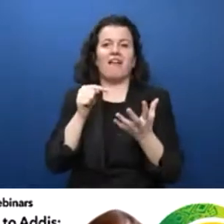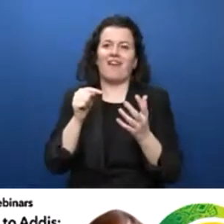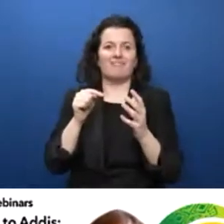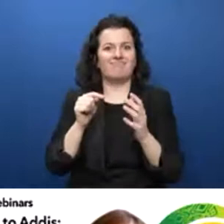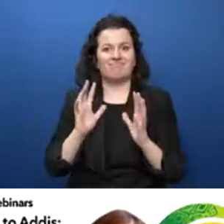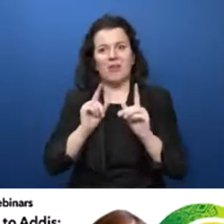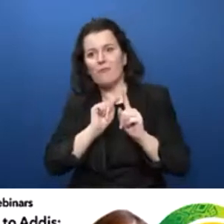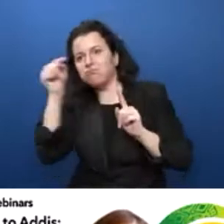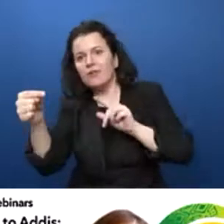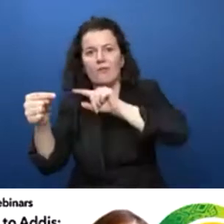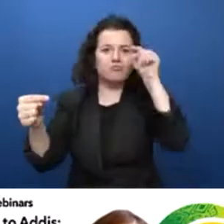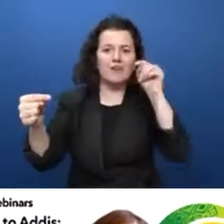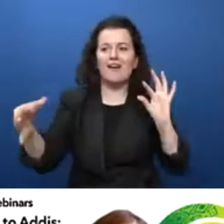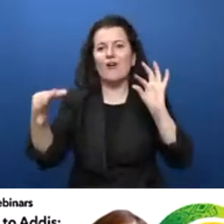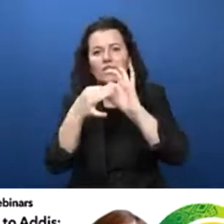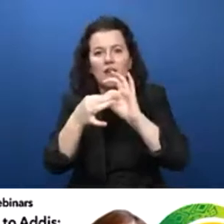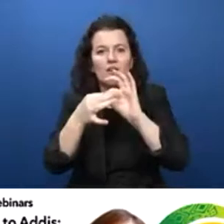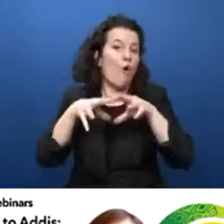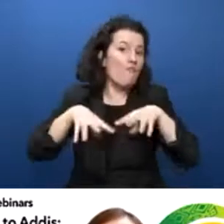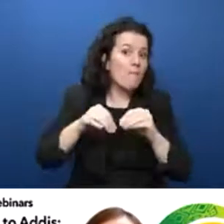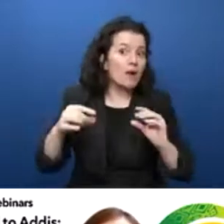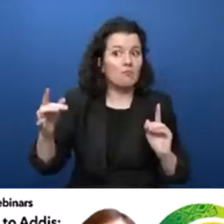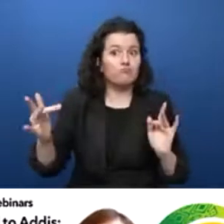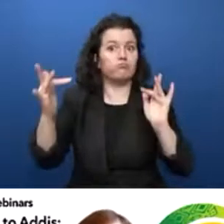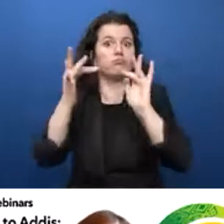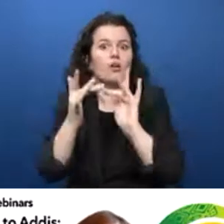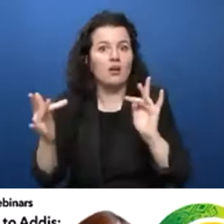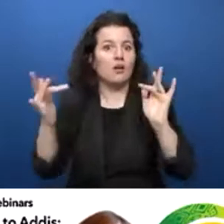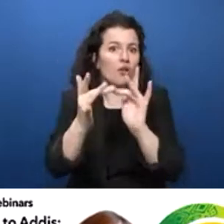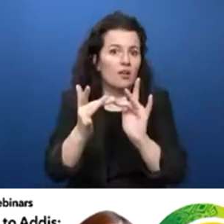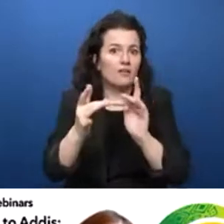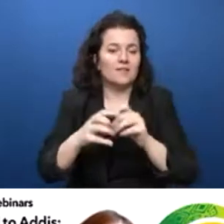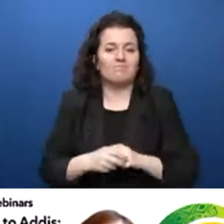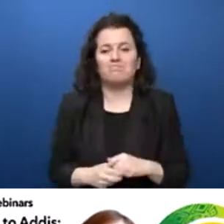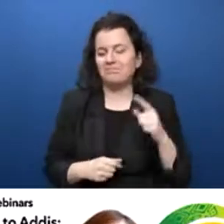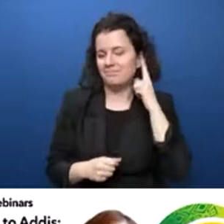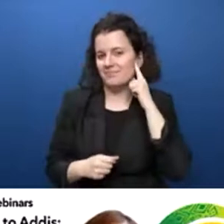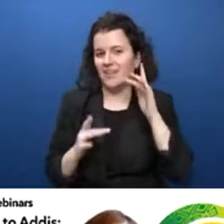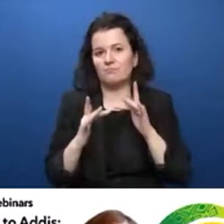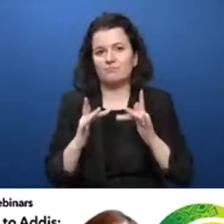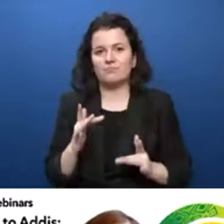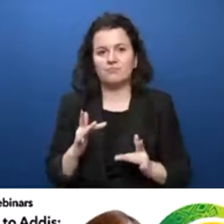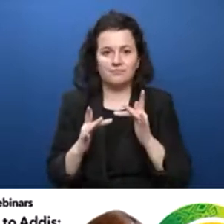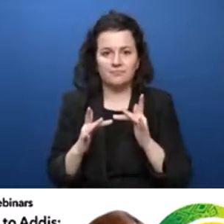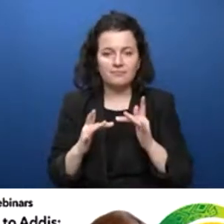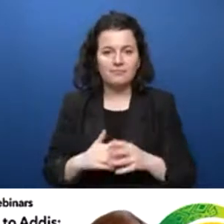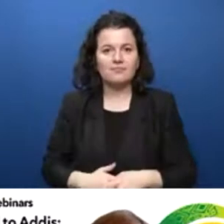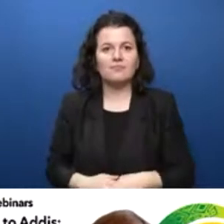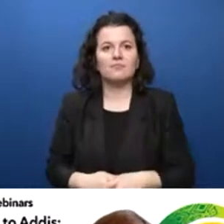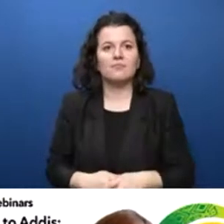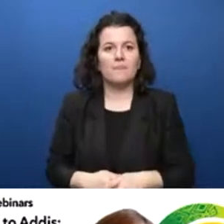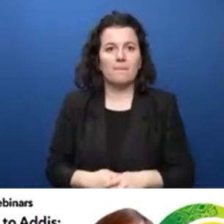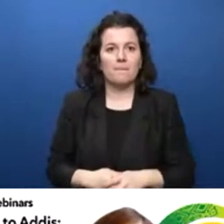Also, without social media, many young people, including myself, would lose our platforms where we communicate both on a personal level as well as with larger